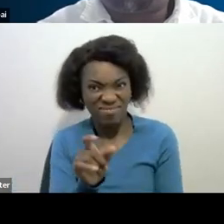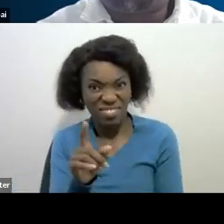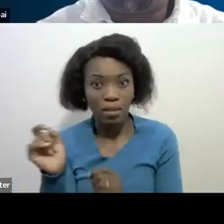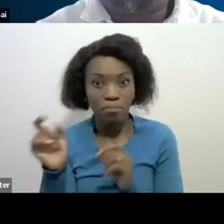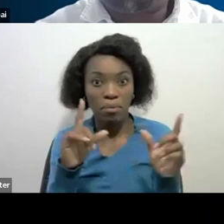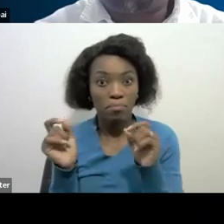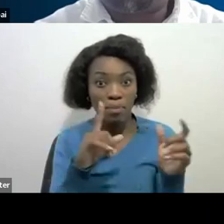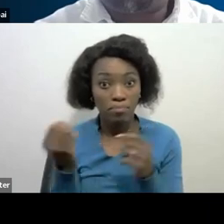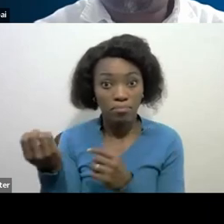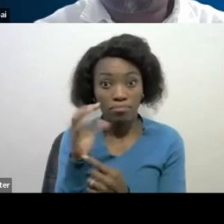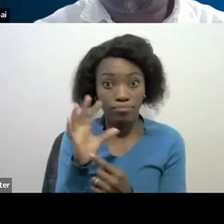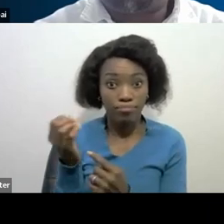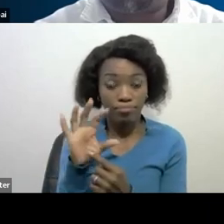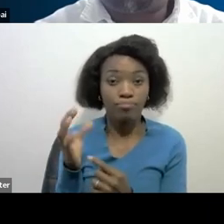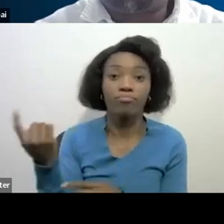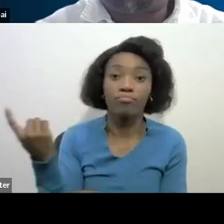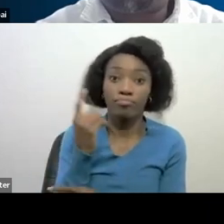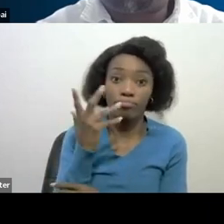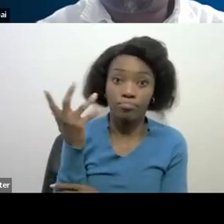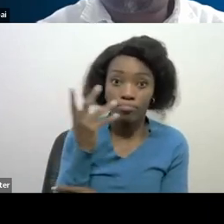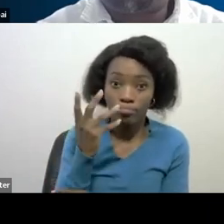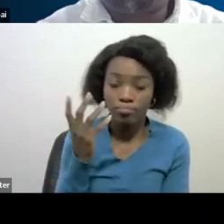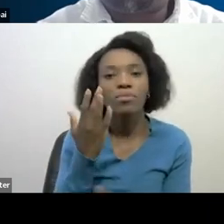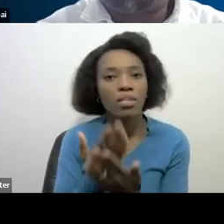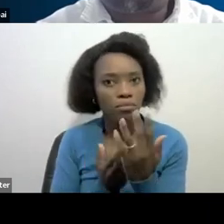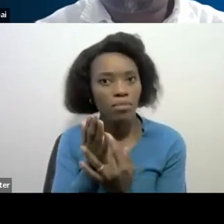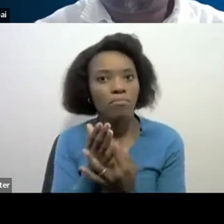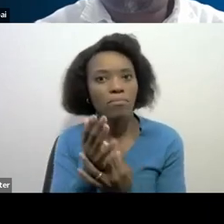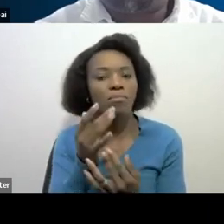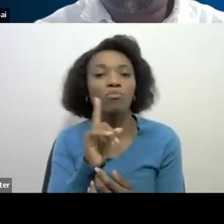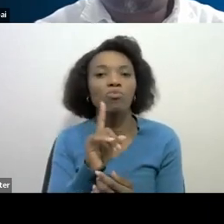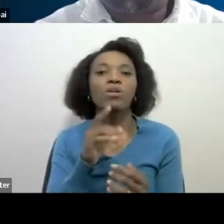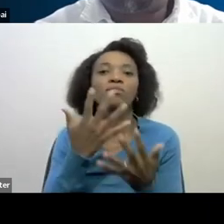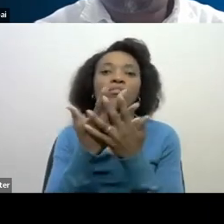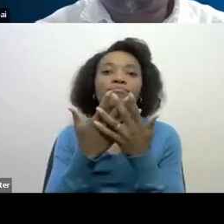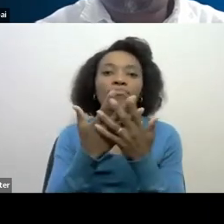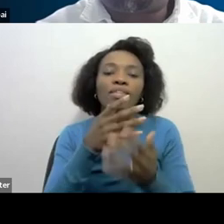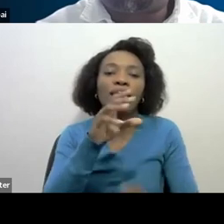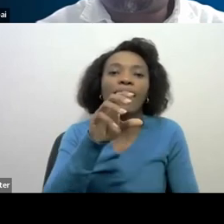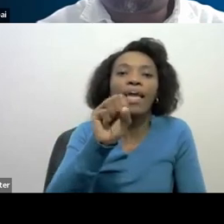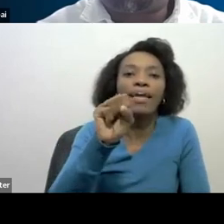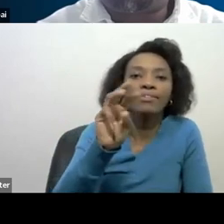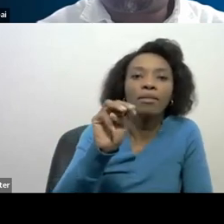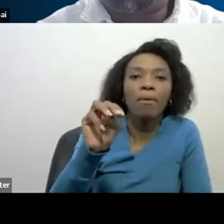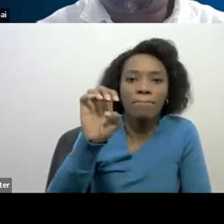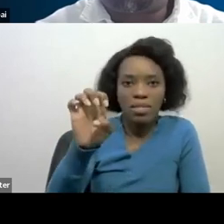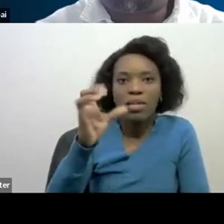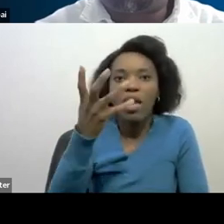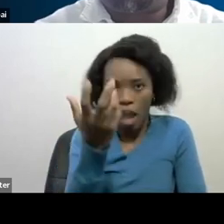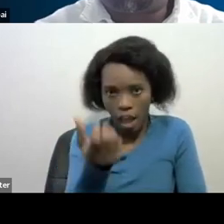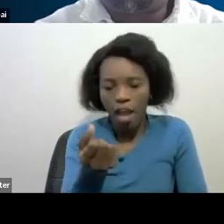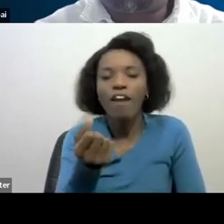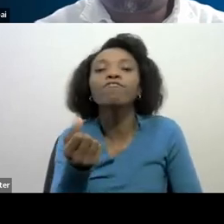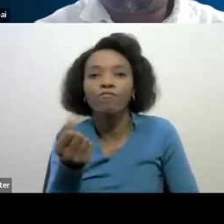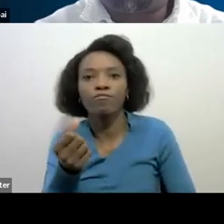our presenters has gone through on our website. The SMME has a web page on the SAS web page and website that